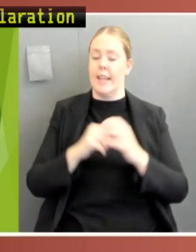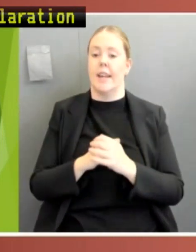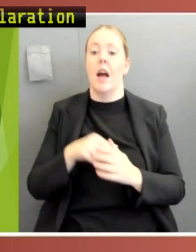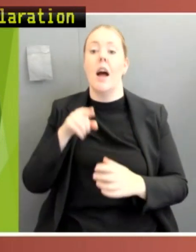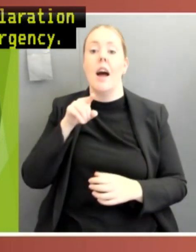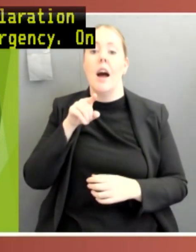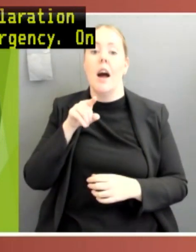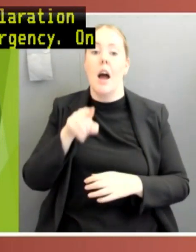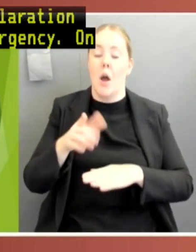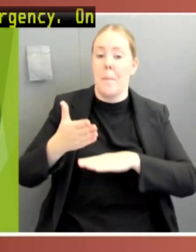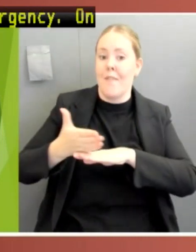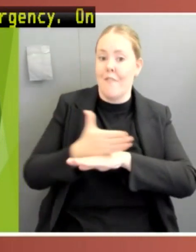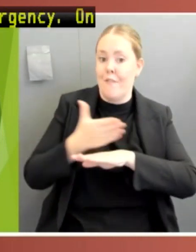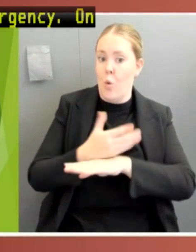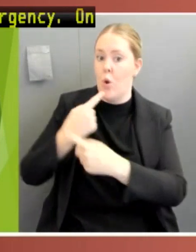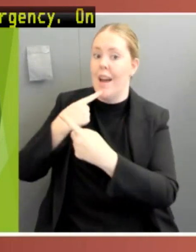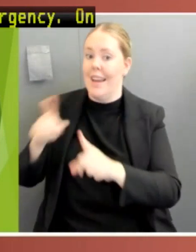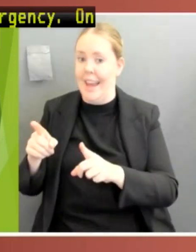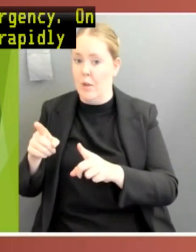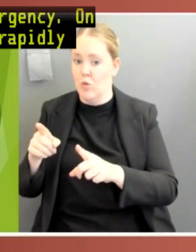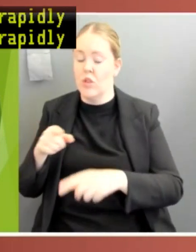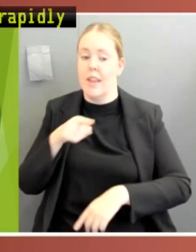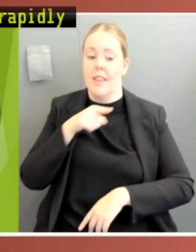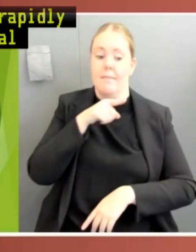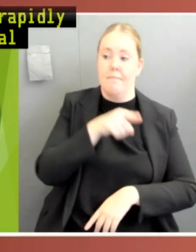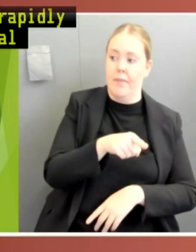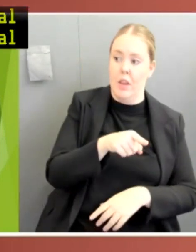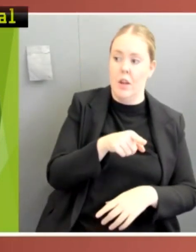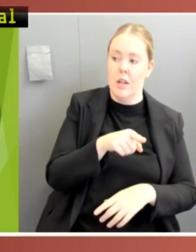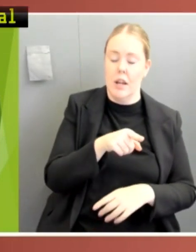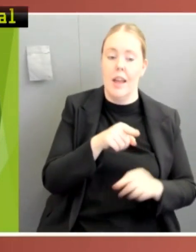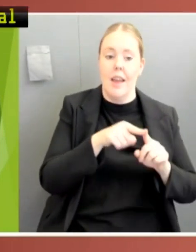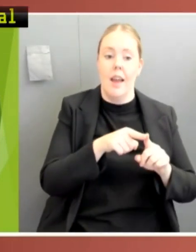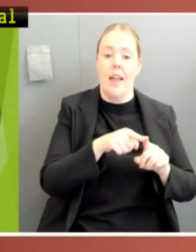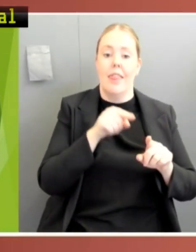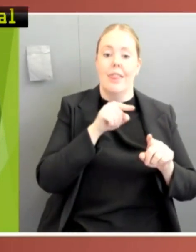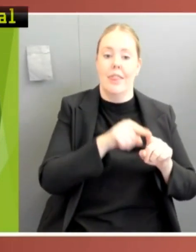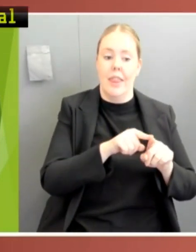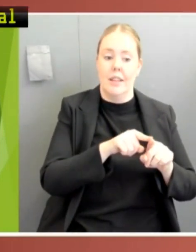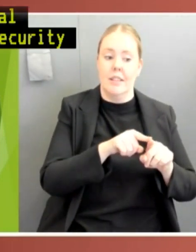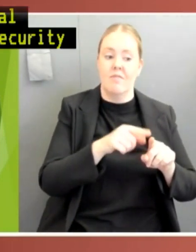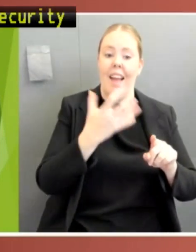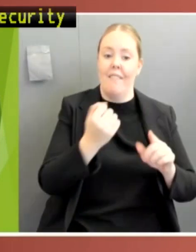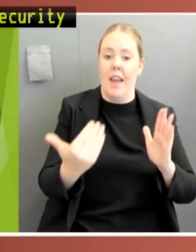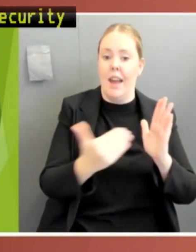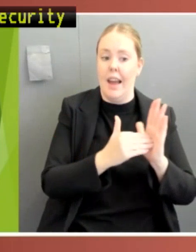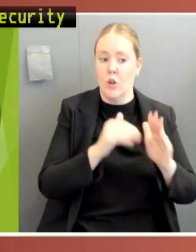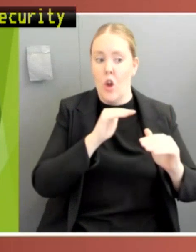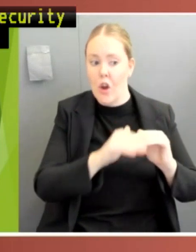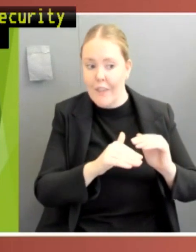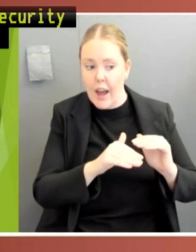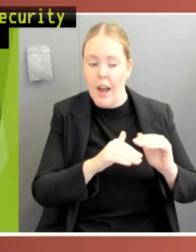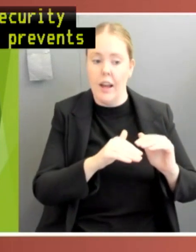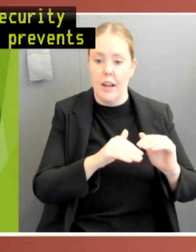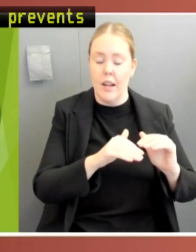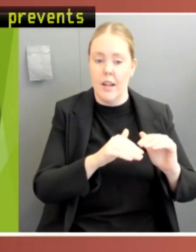rapidly rising, the Governor-General declared that a human biosecurity emergency existed. The Act prevents parliament from disallowing the Governor-General's declaration of a human